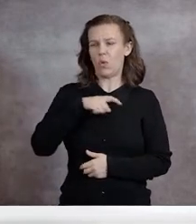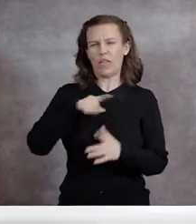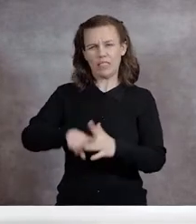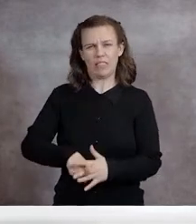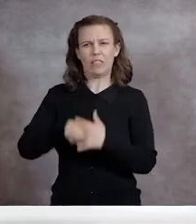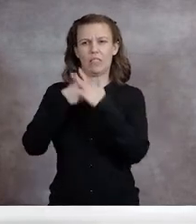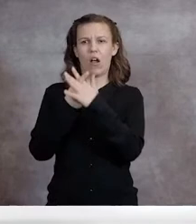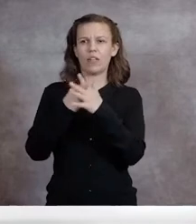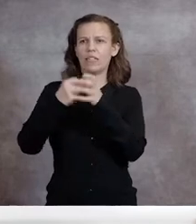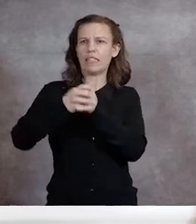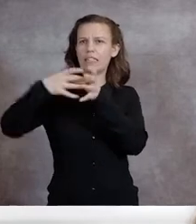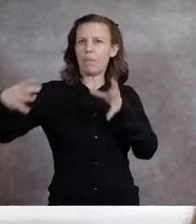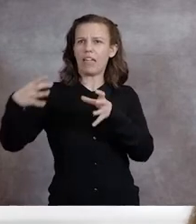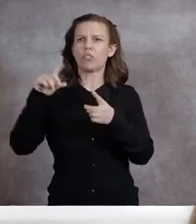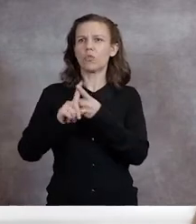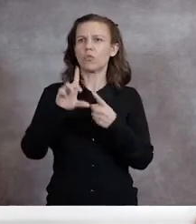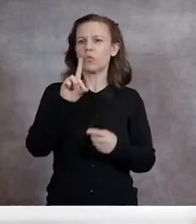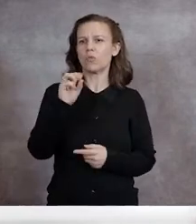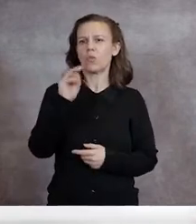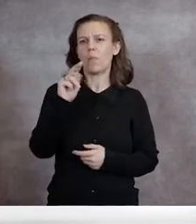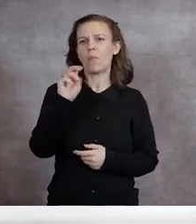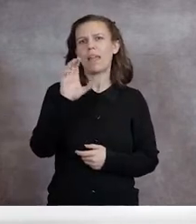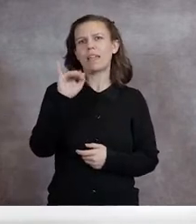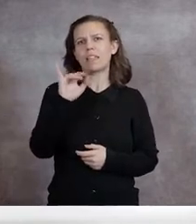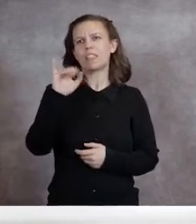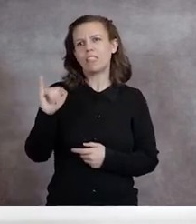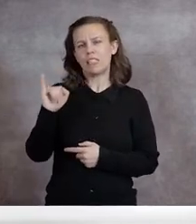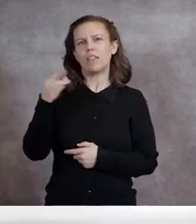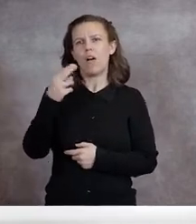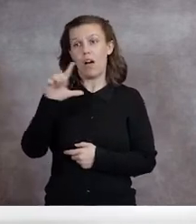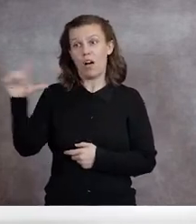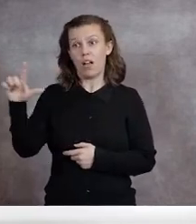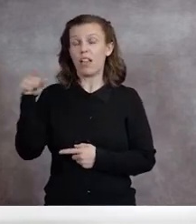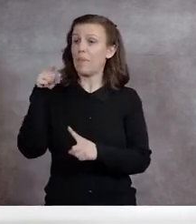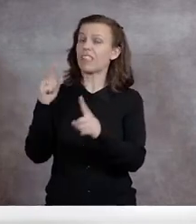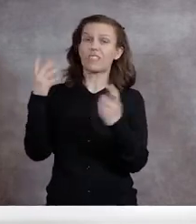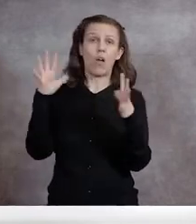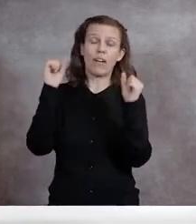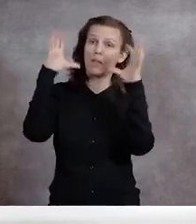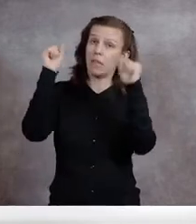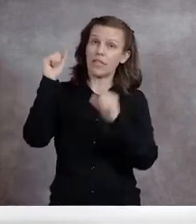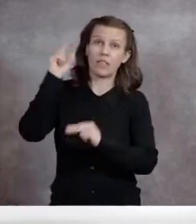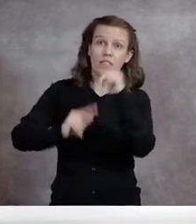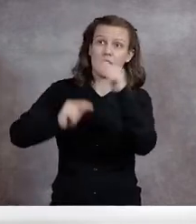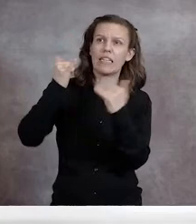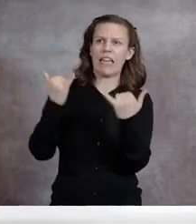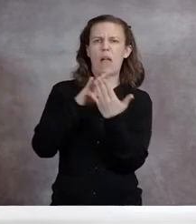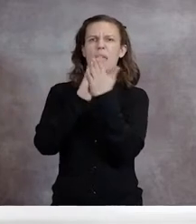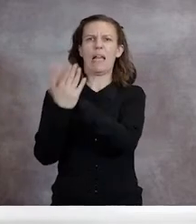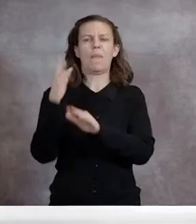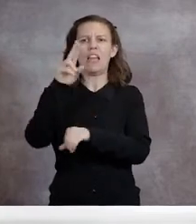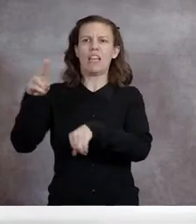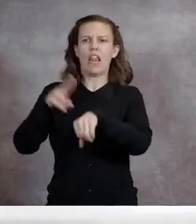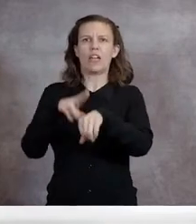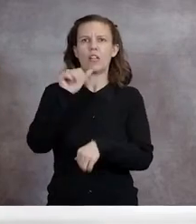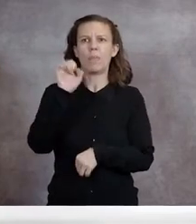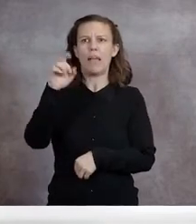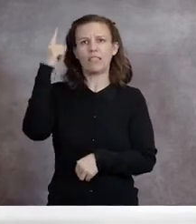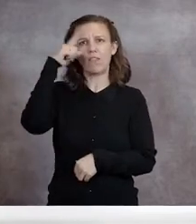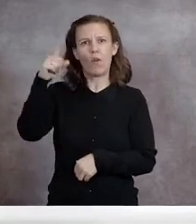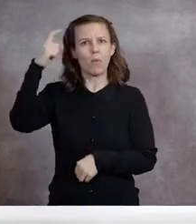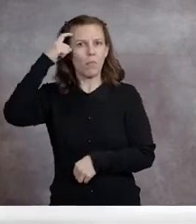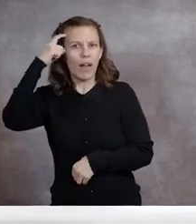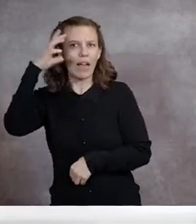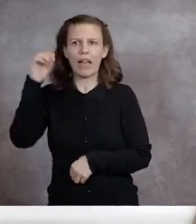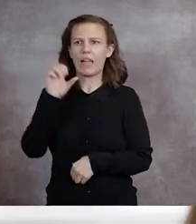addition to Domenici Hall, which will turn an already remarkable facility into a national base for brain and substance